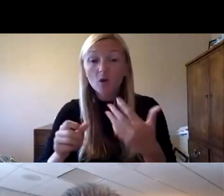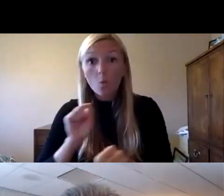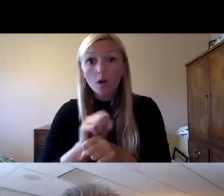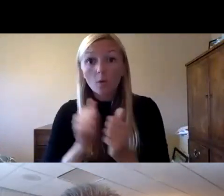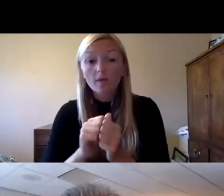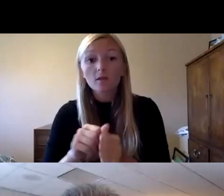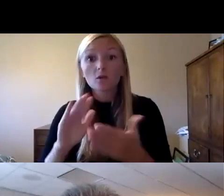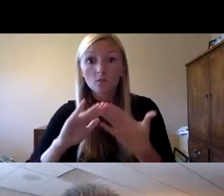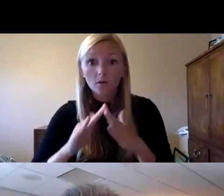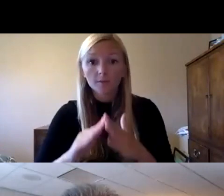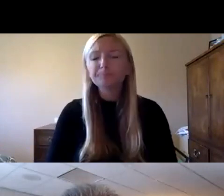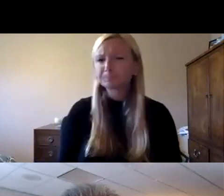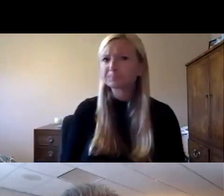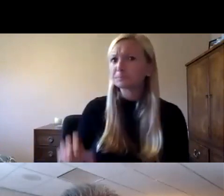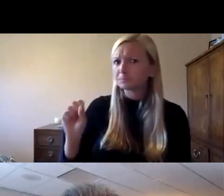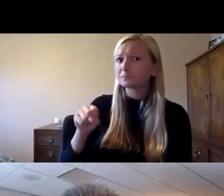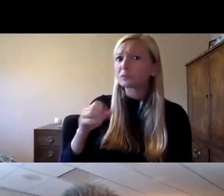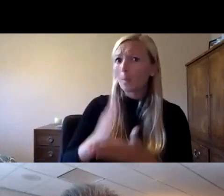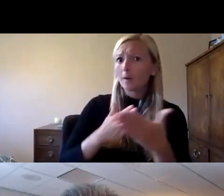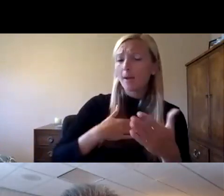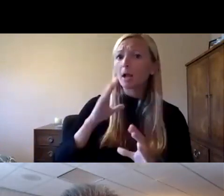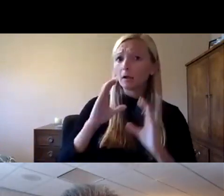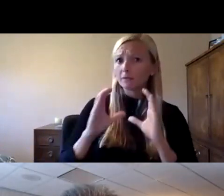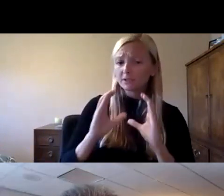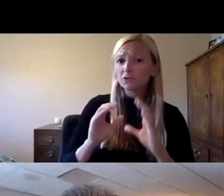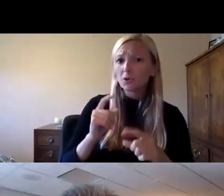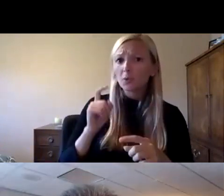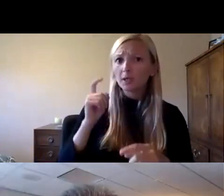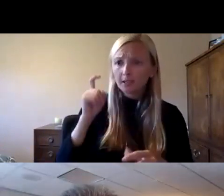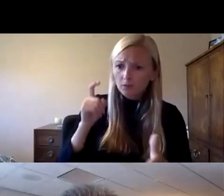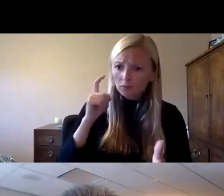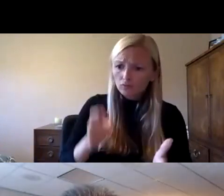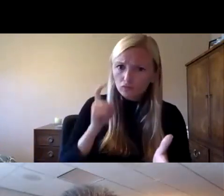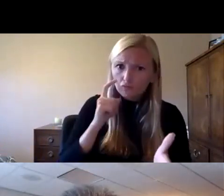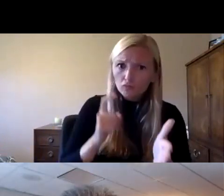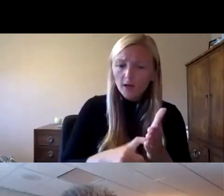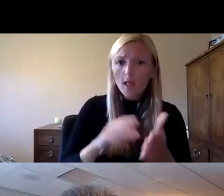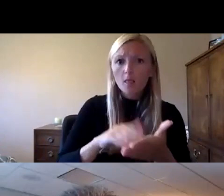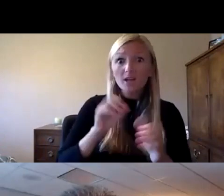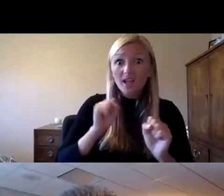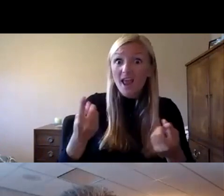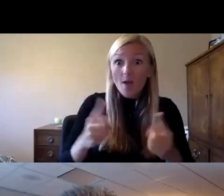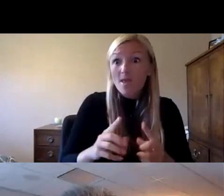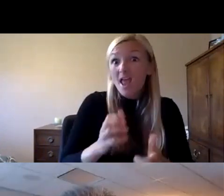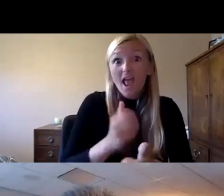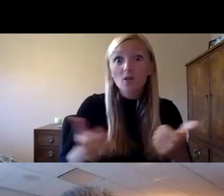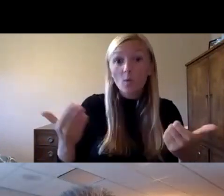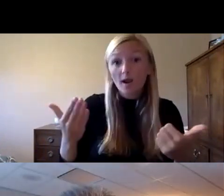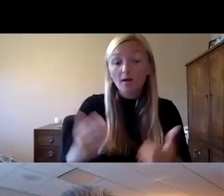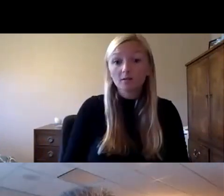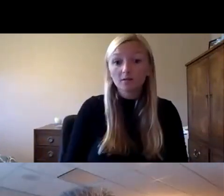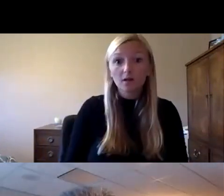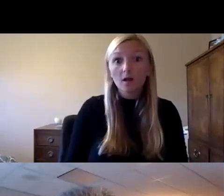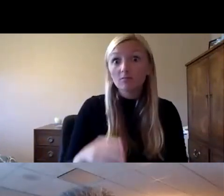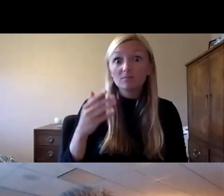yeah so part of my conversation was that we need to recognize that learning can happen anywhere and it does happen anywhere